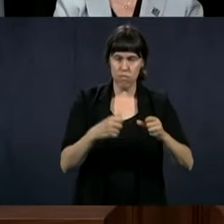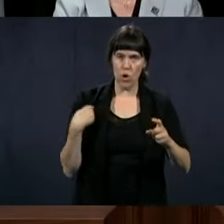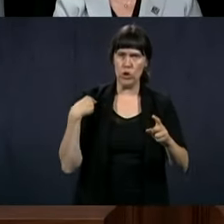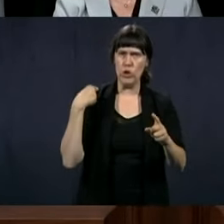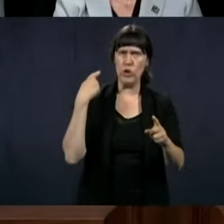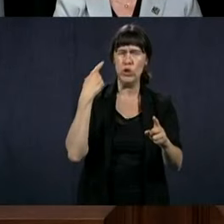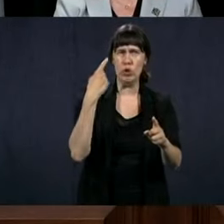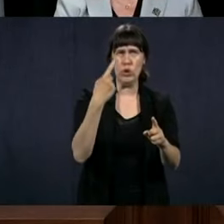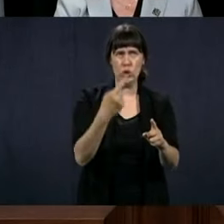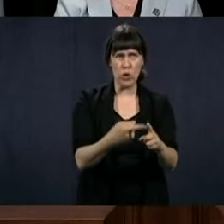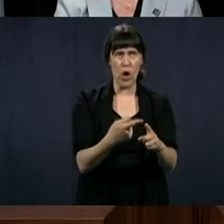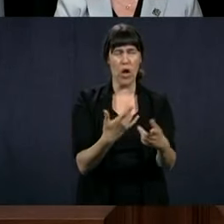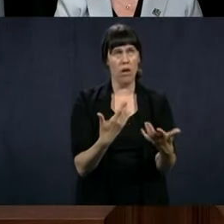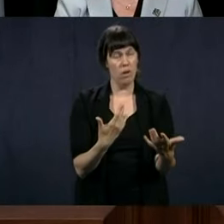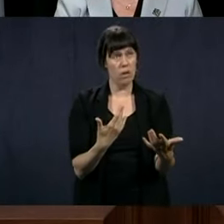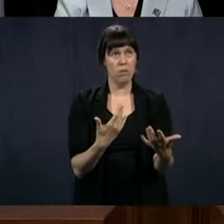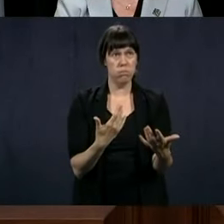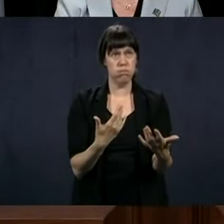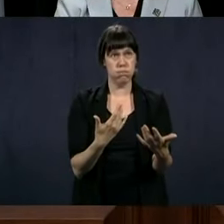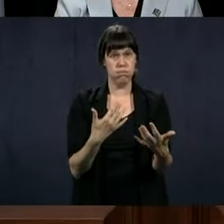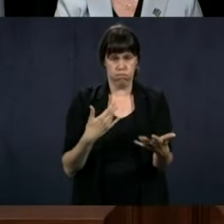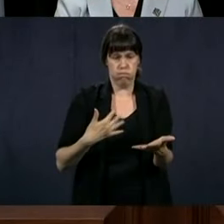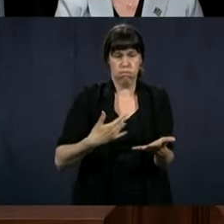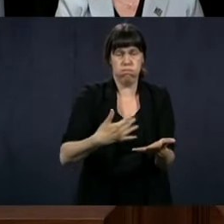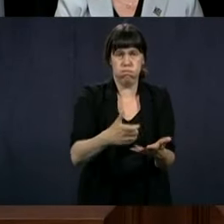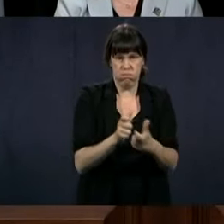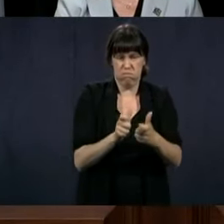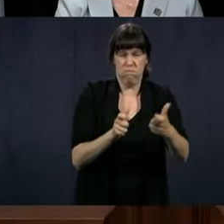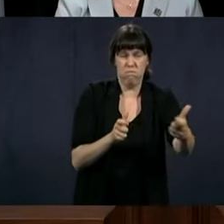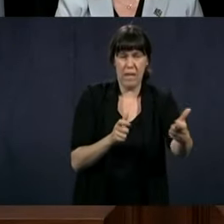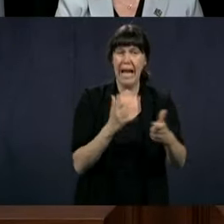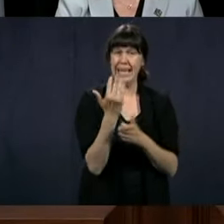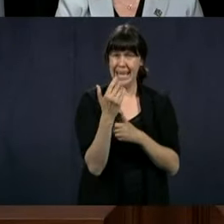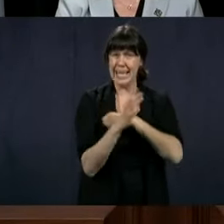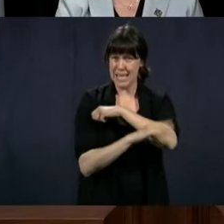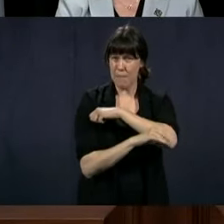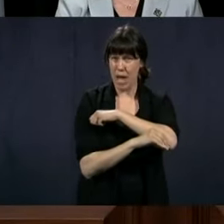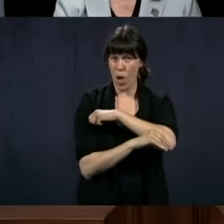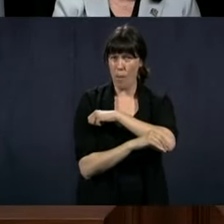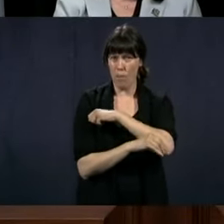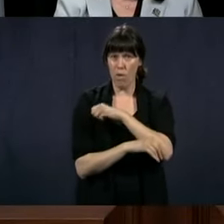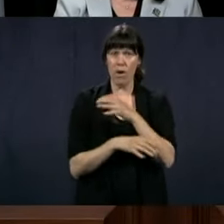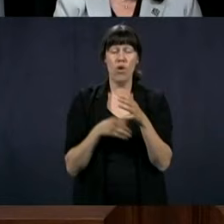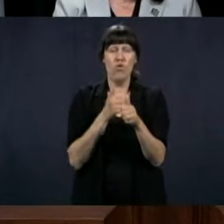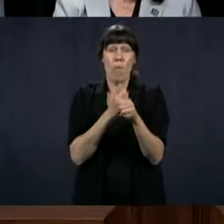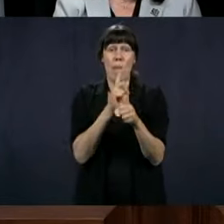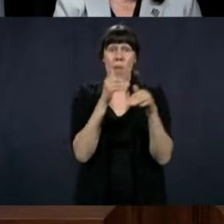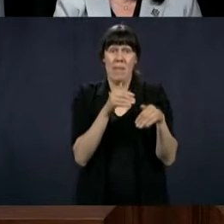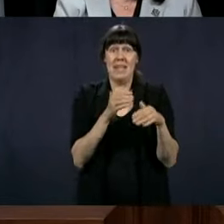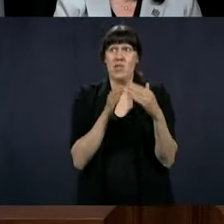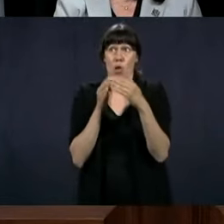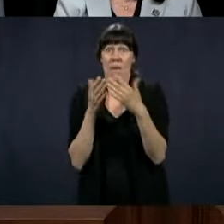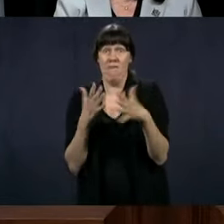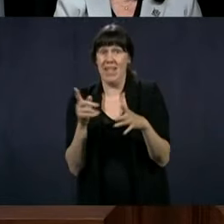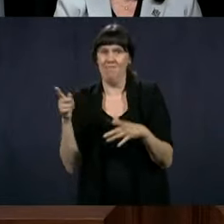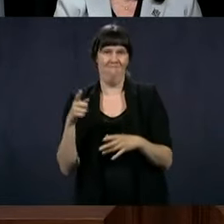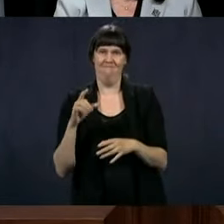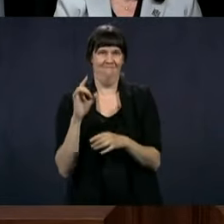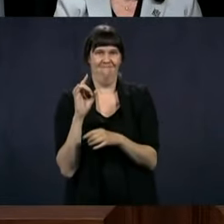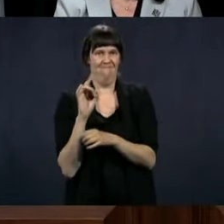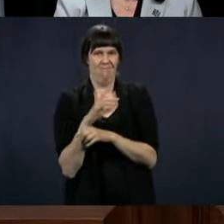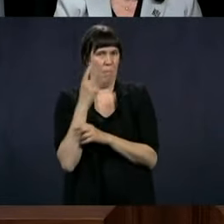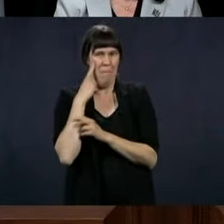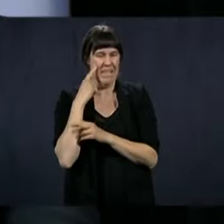Forces at the same rhythm, you know, so intensely, until the 15th of September, as you requested. What